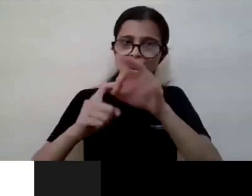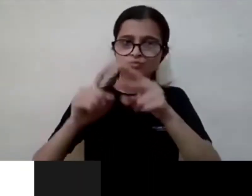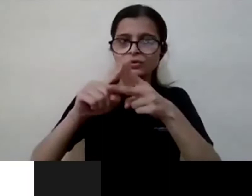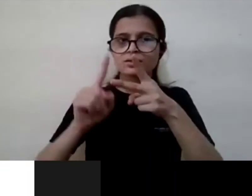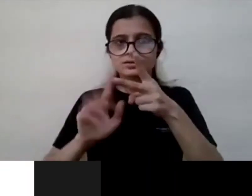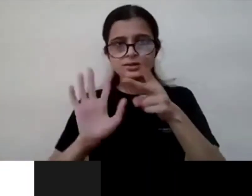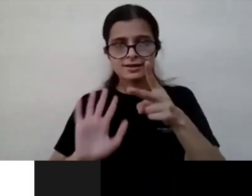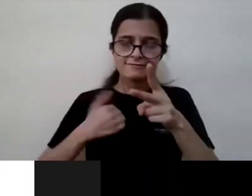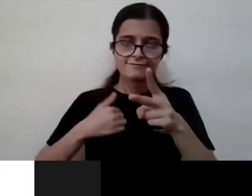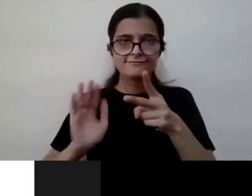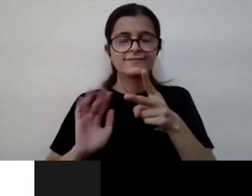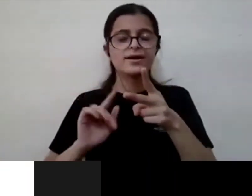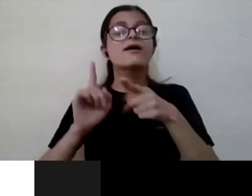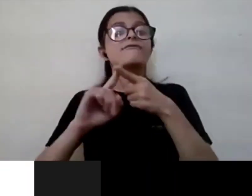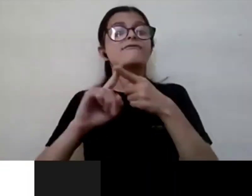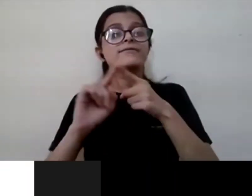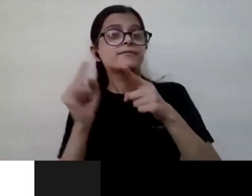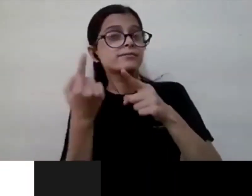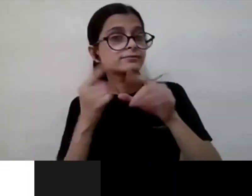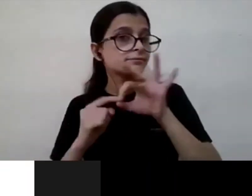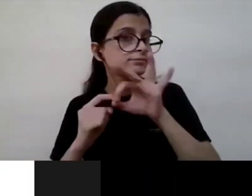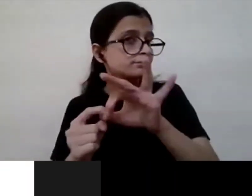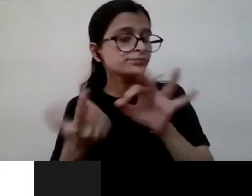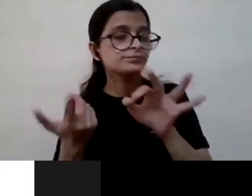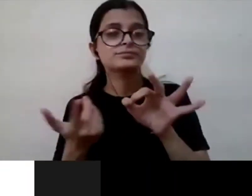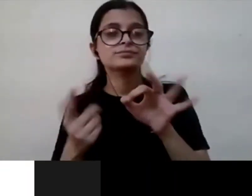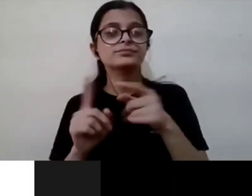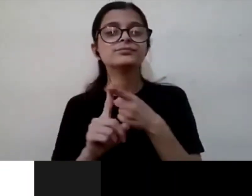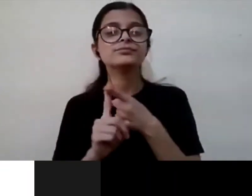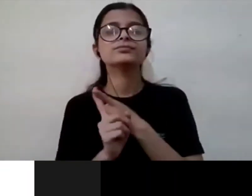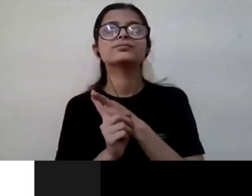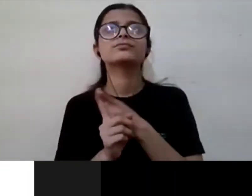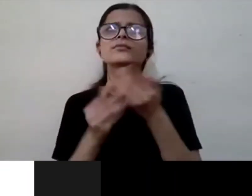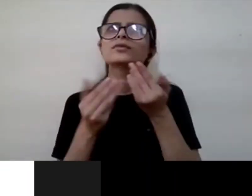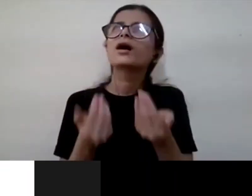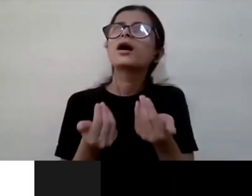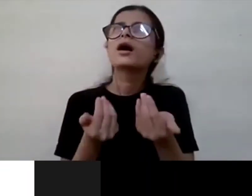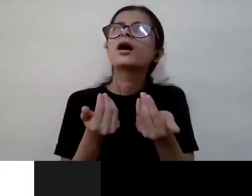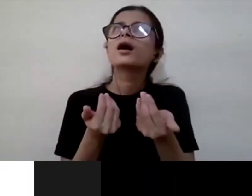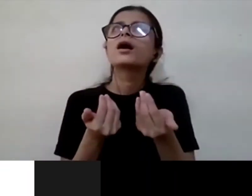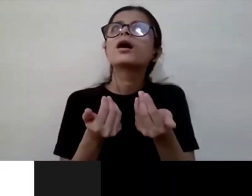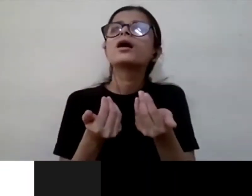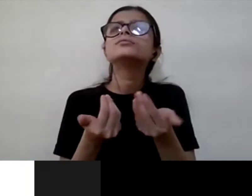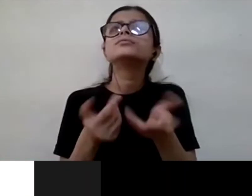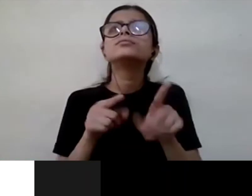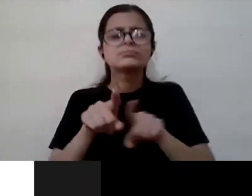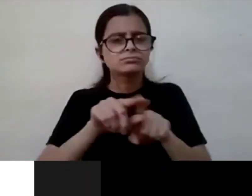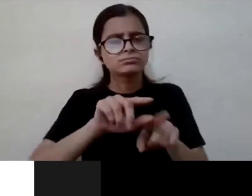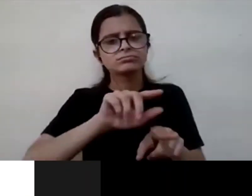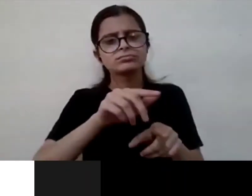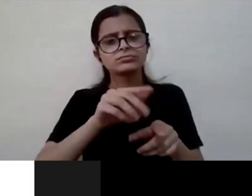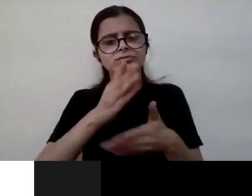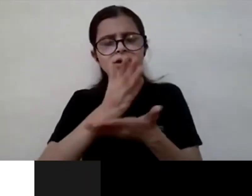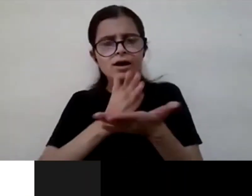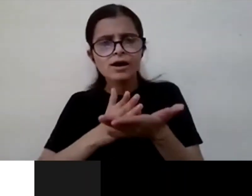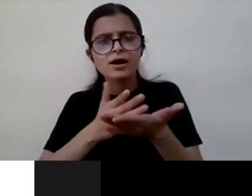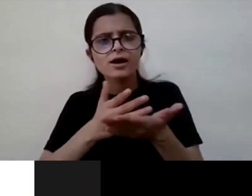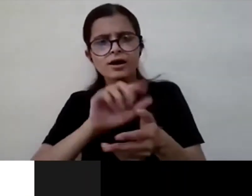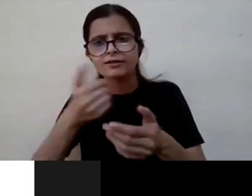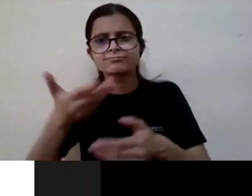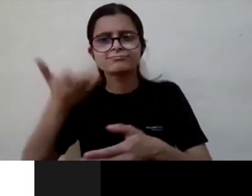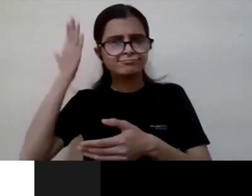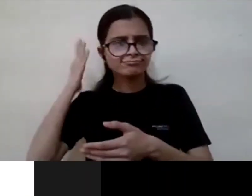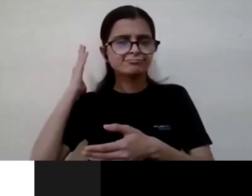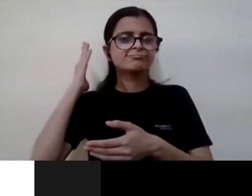uh first is um like we now uh uh at the the second half of last century